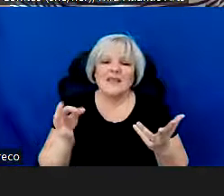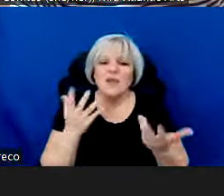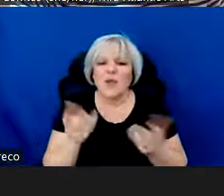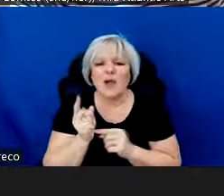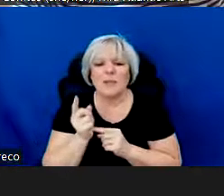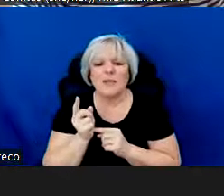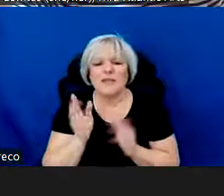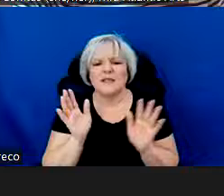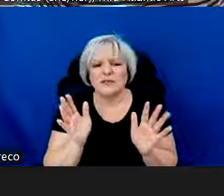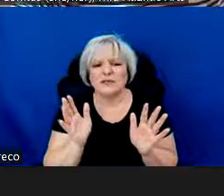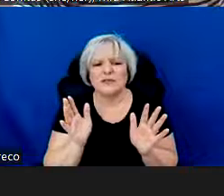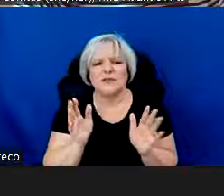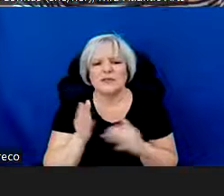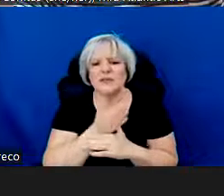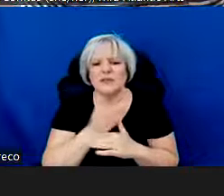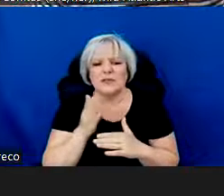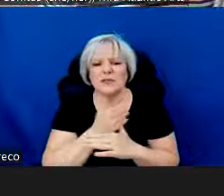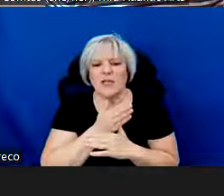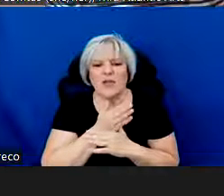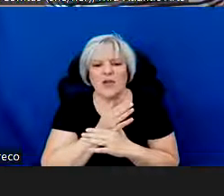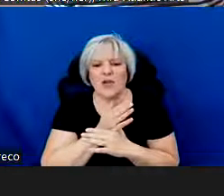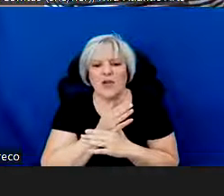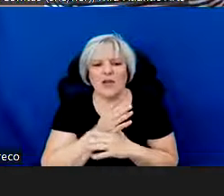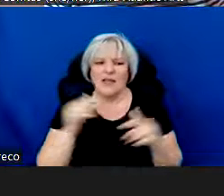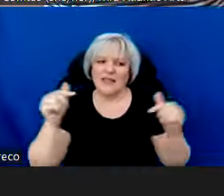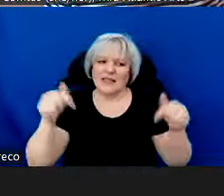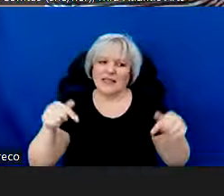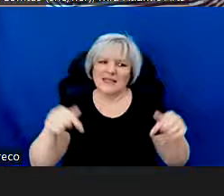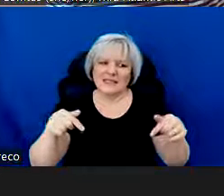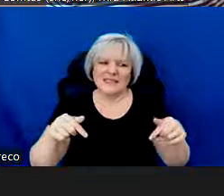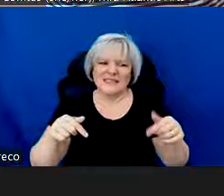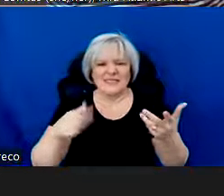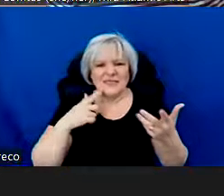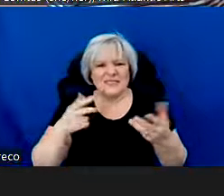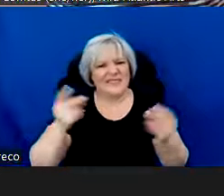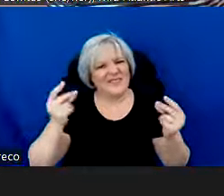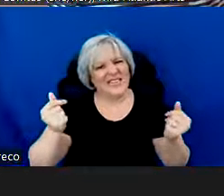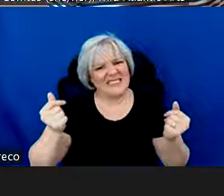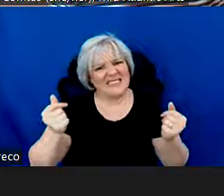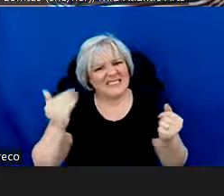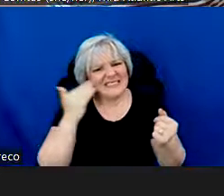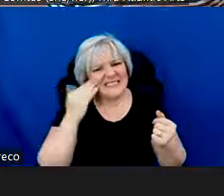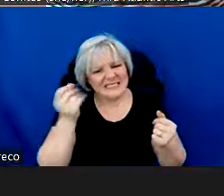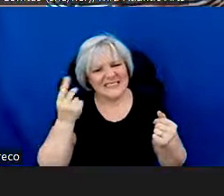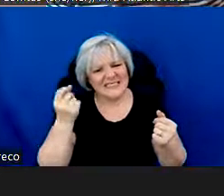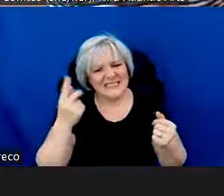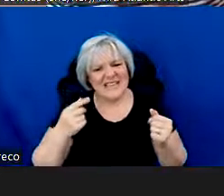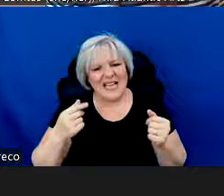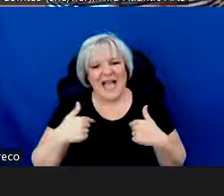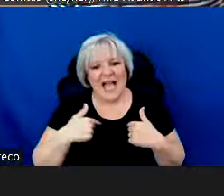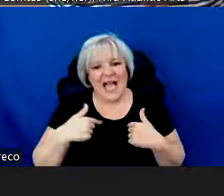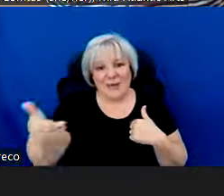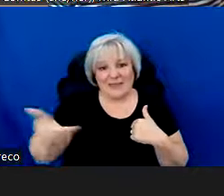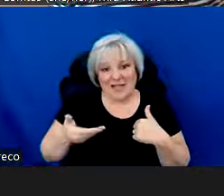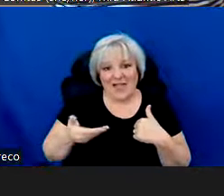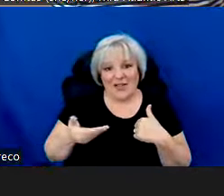transparently to share that this is a fairly tight turnaround for this program. Transparently, I was hired at